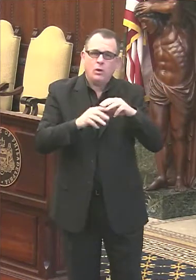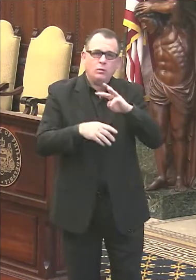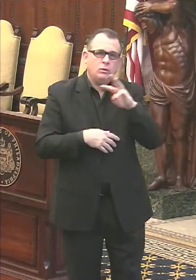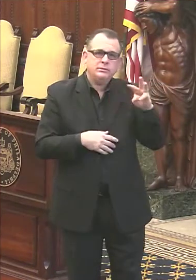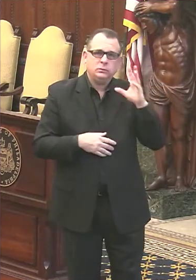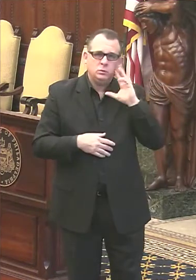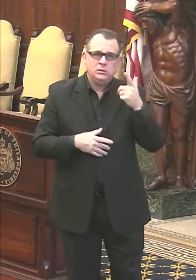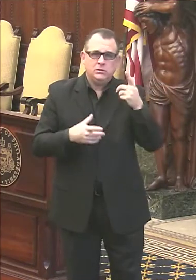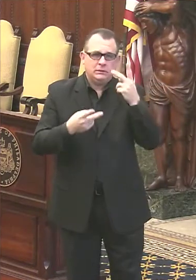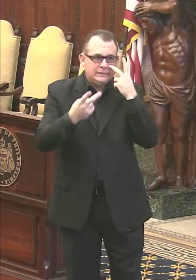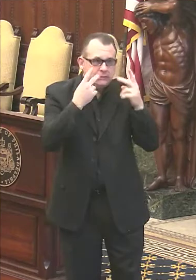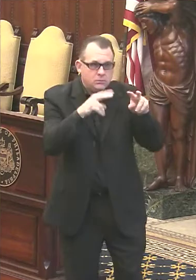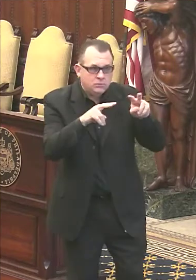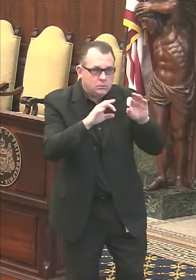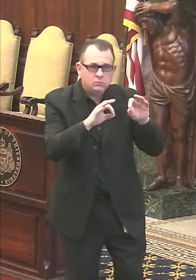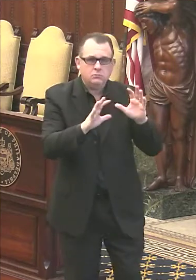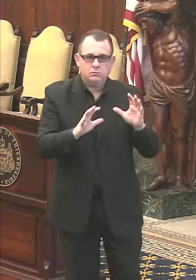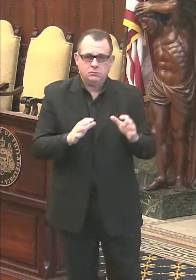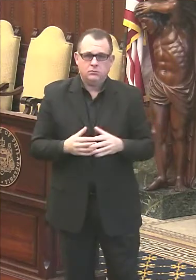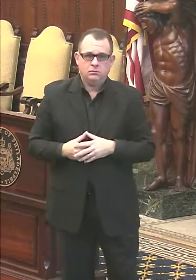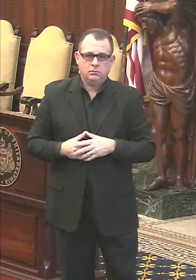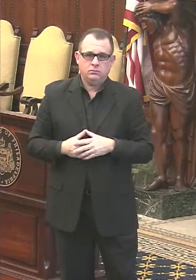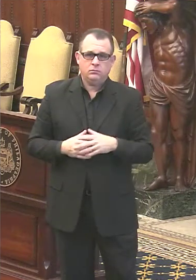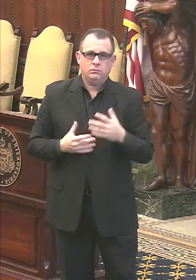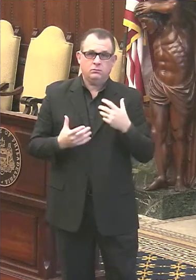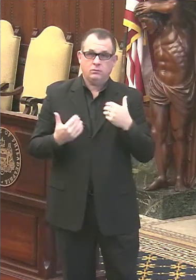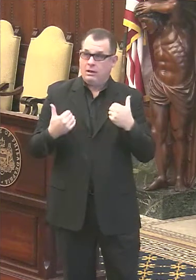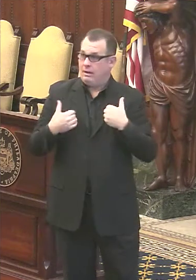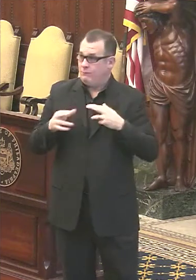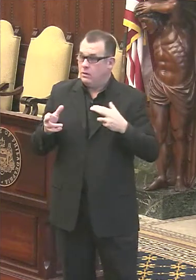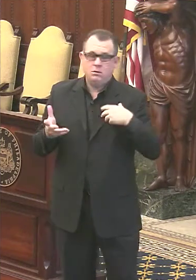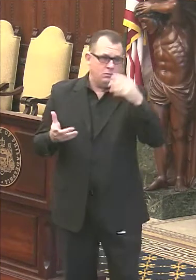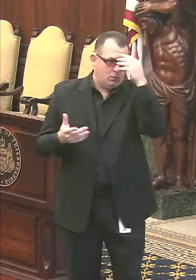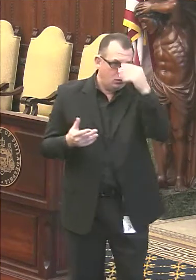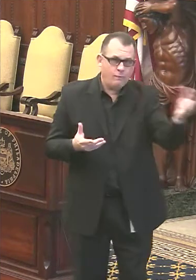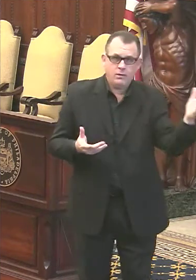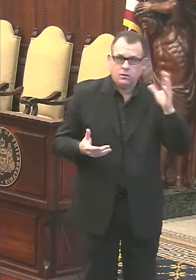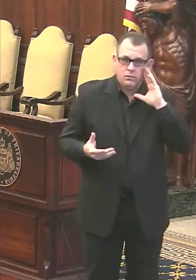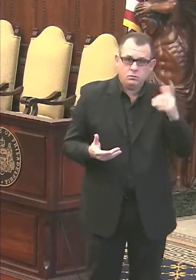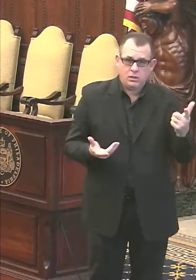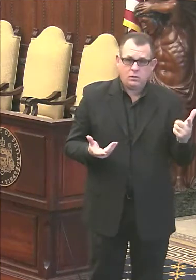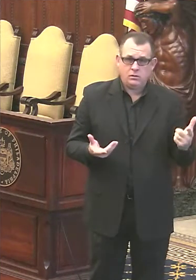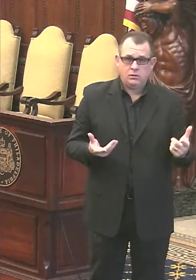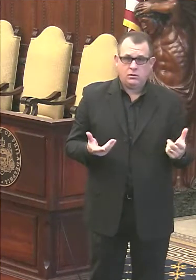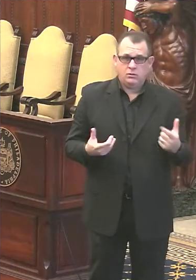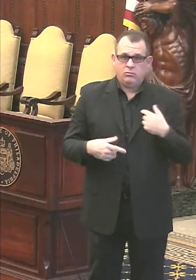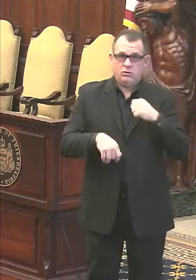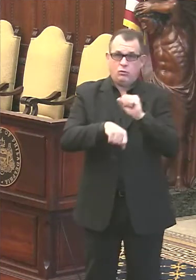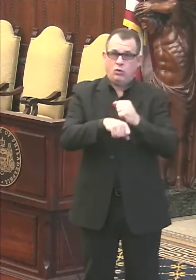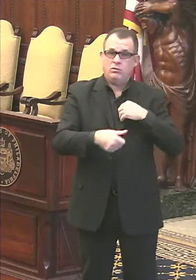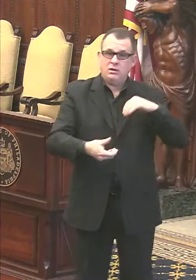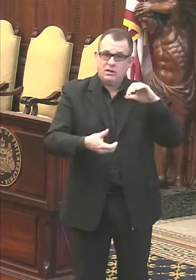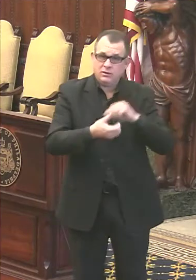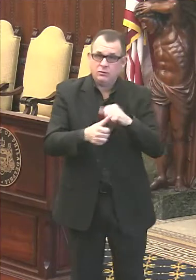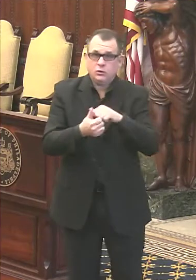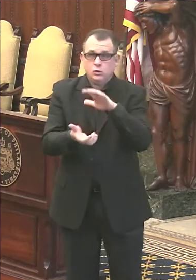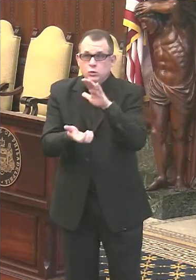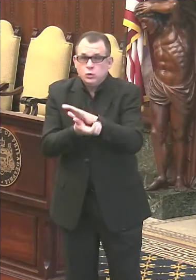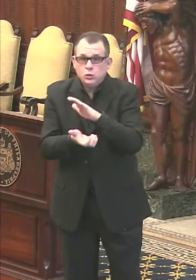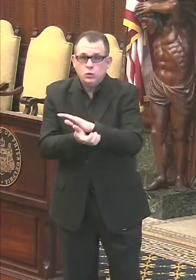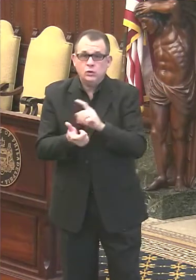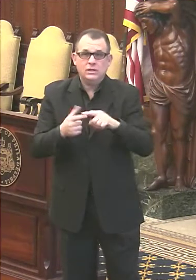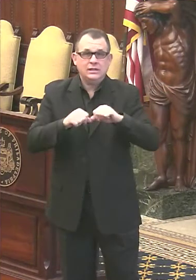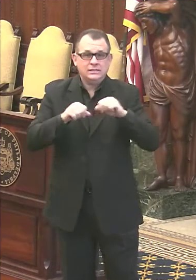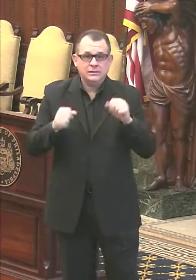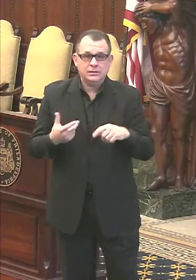that other organizations have to notify people that they're eligible. For example, we'll be working with school systems that have contact information on